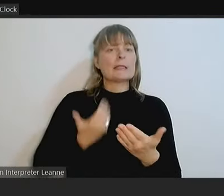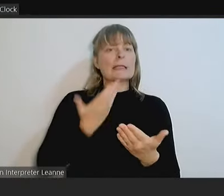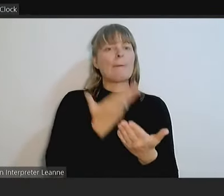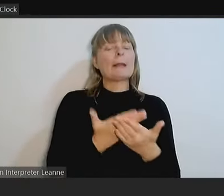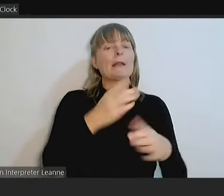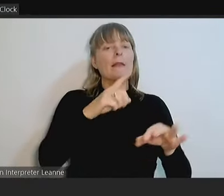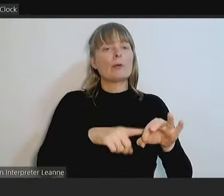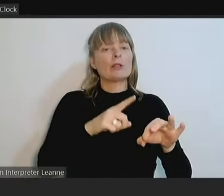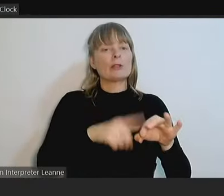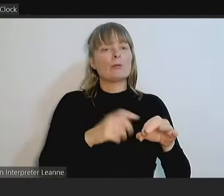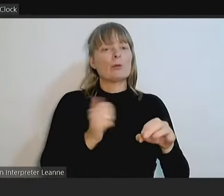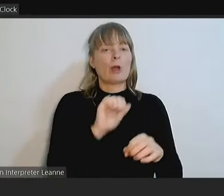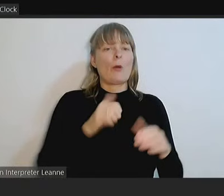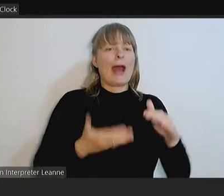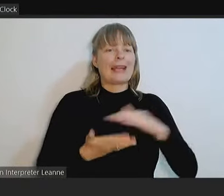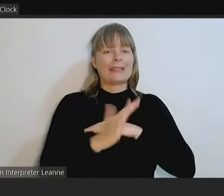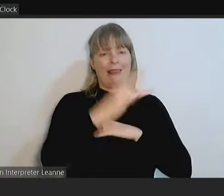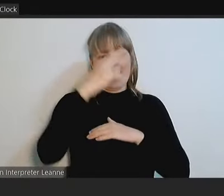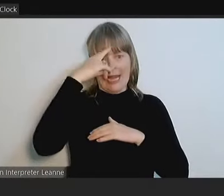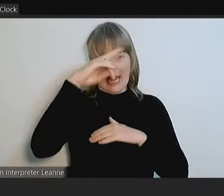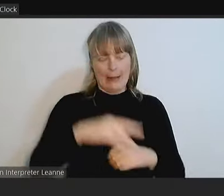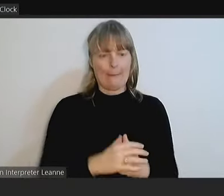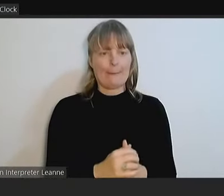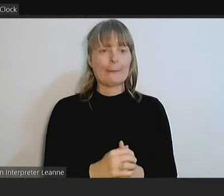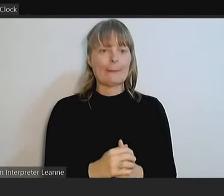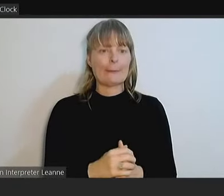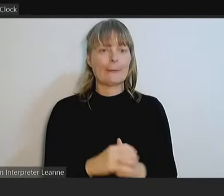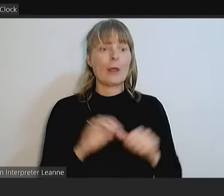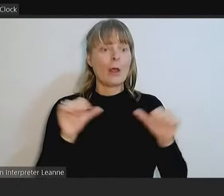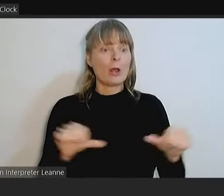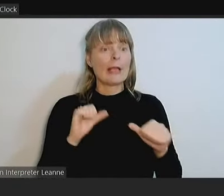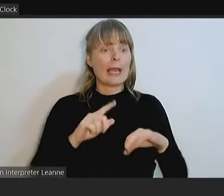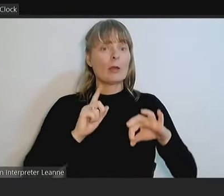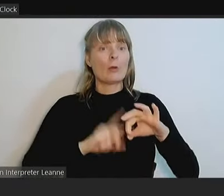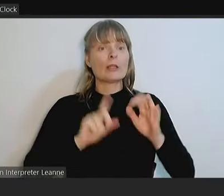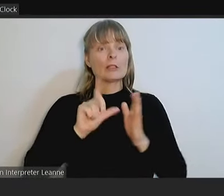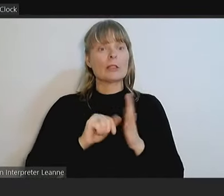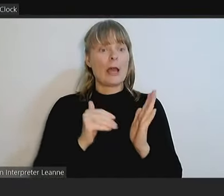will go under their name. So we'll head over to question time.